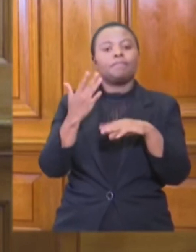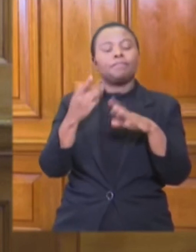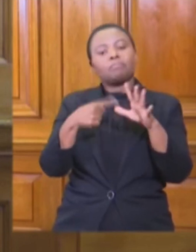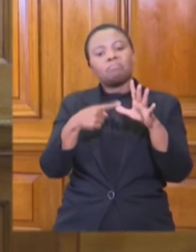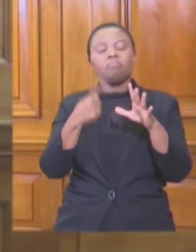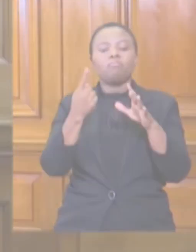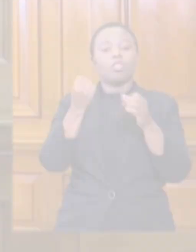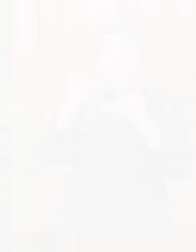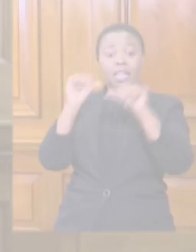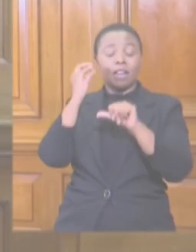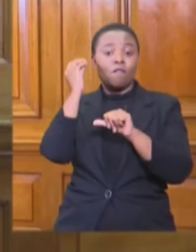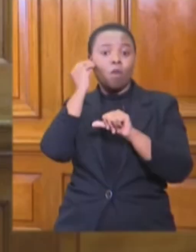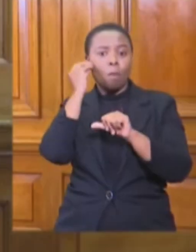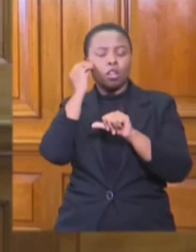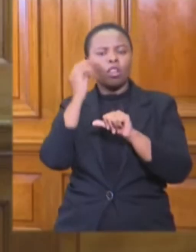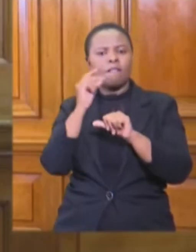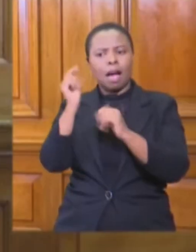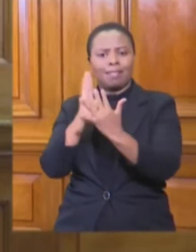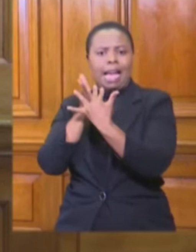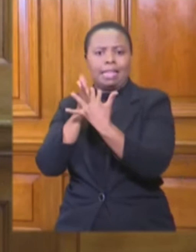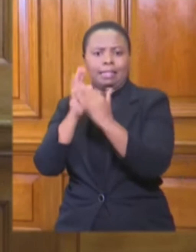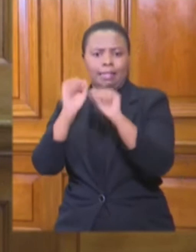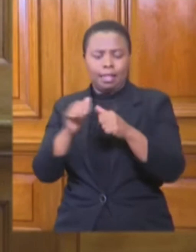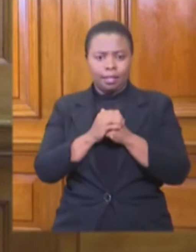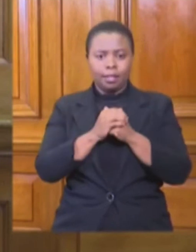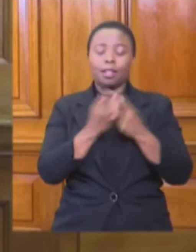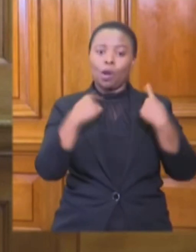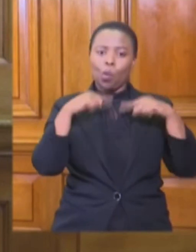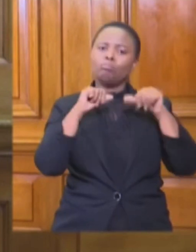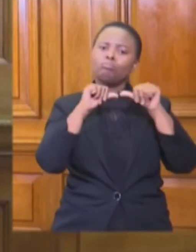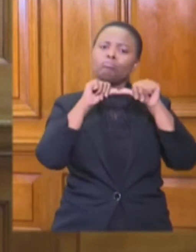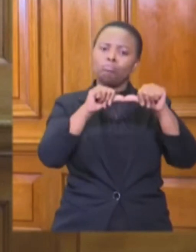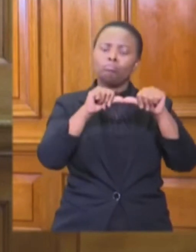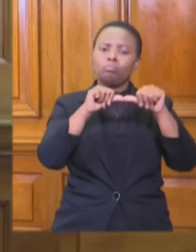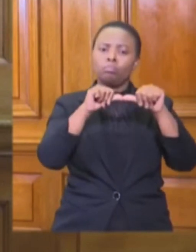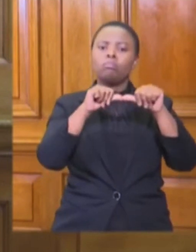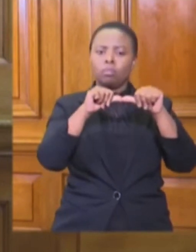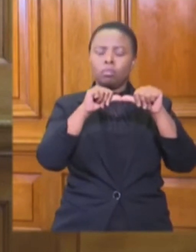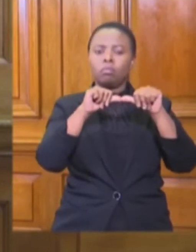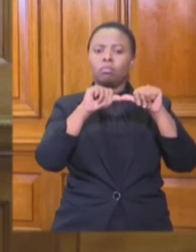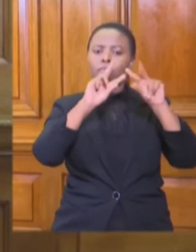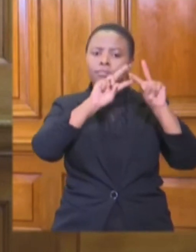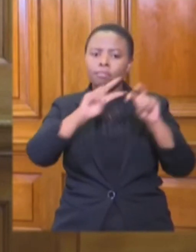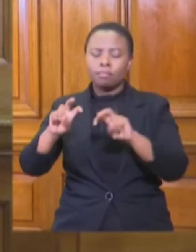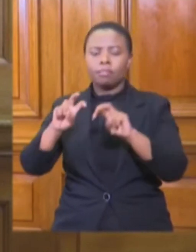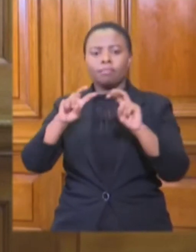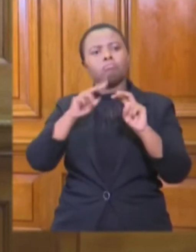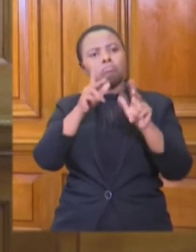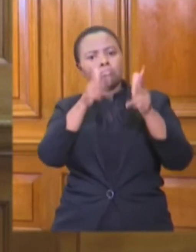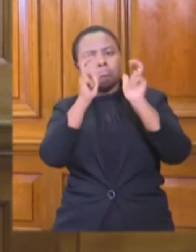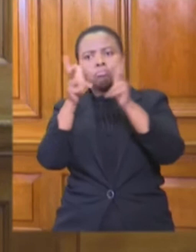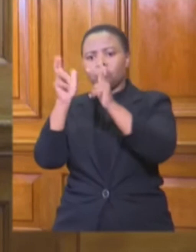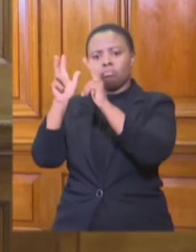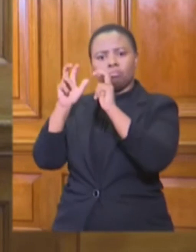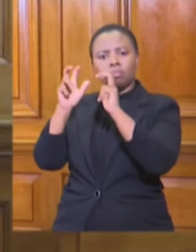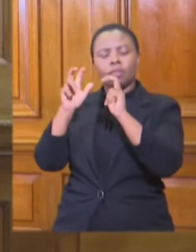will remain in place. We keep reading and hearing that a number of other countries around the